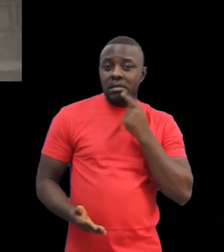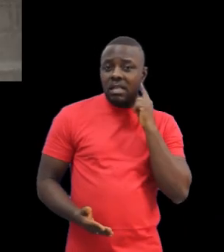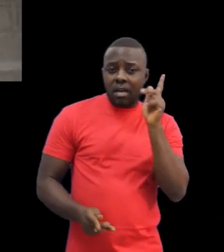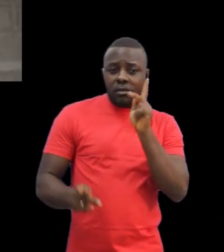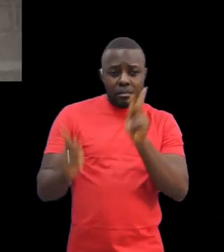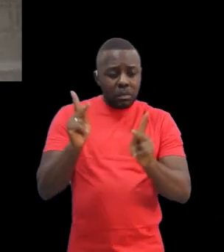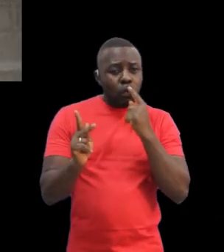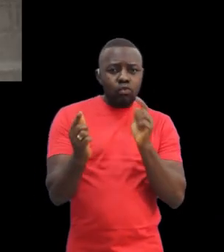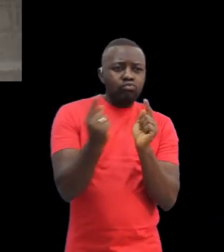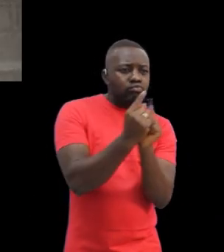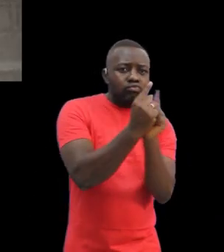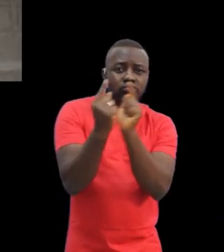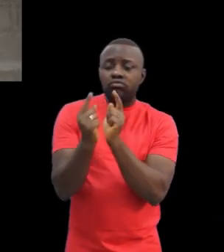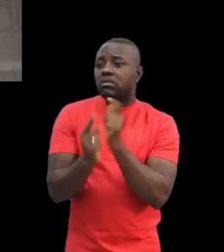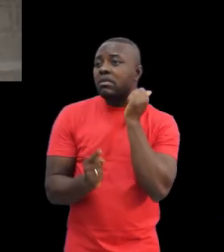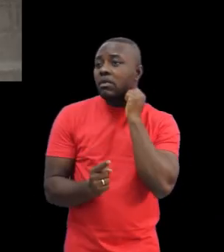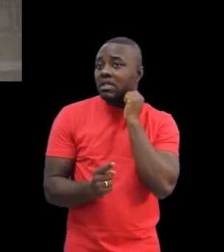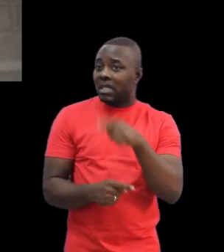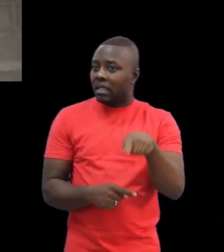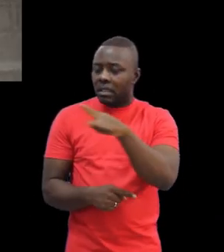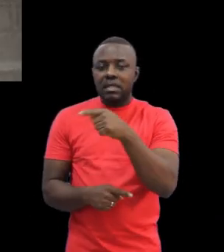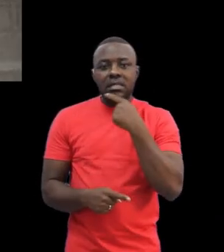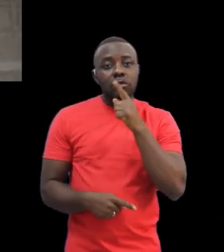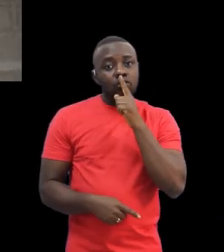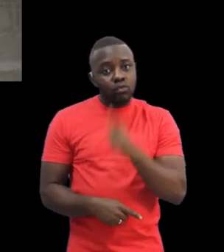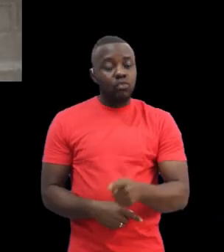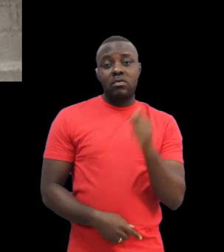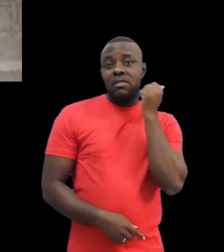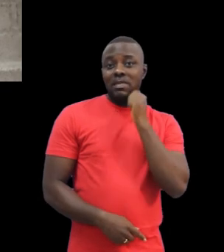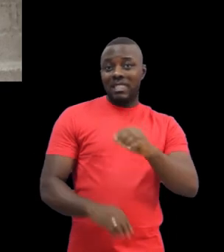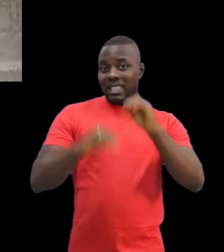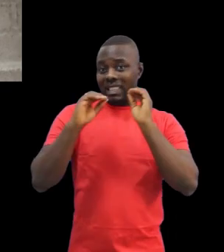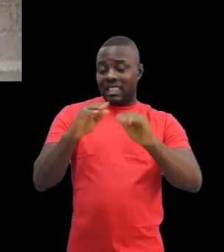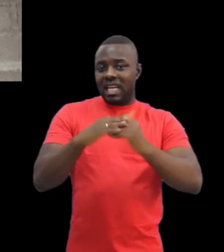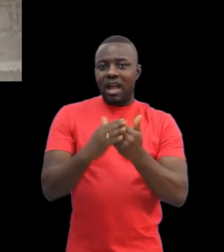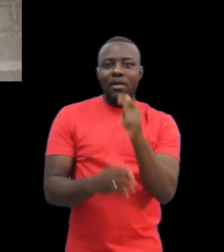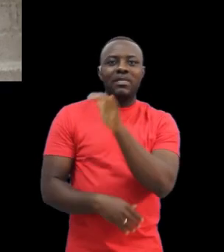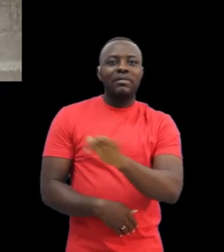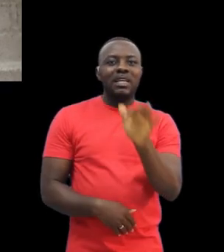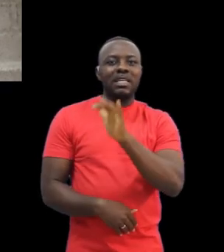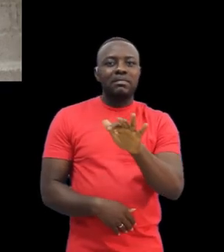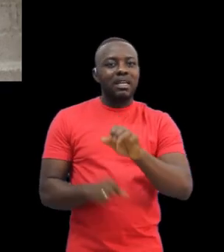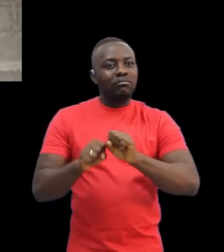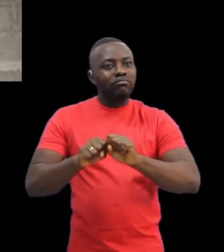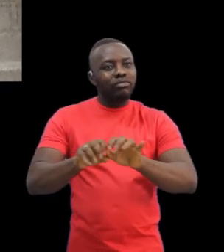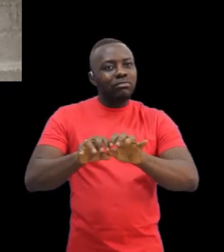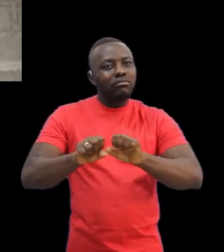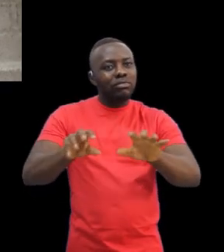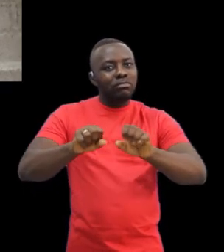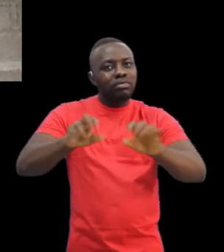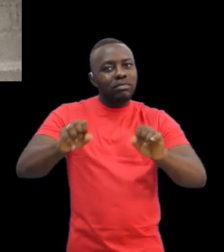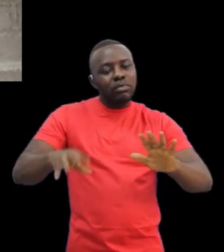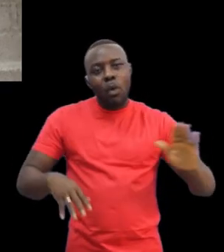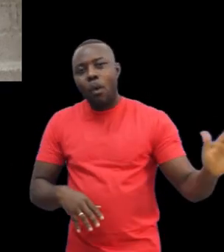Africans who knew Foster detailed how he taught teachers and students his sign language and fingerspelling as he